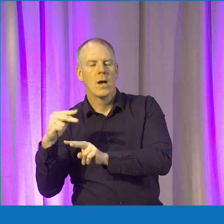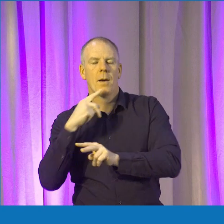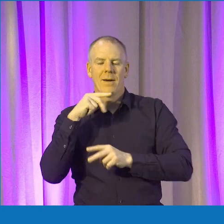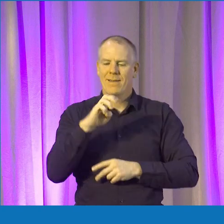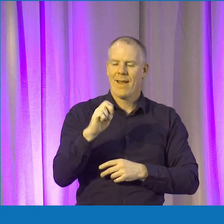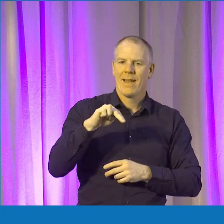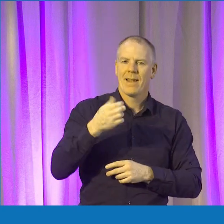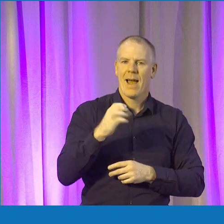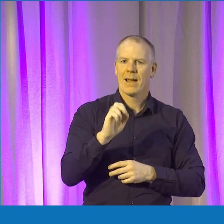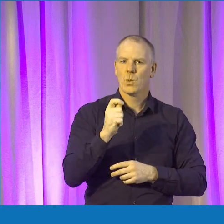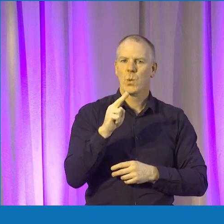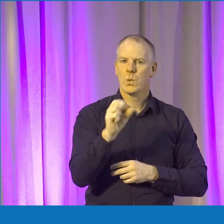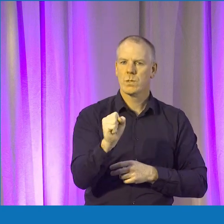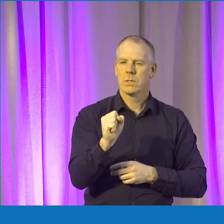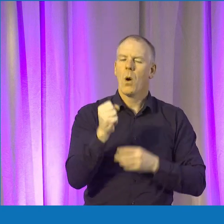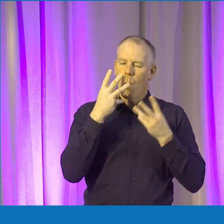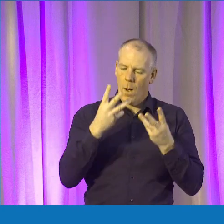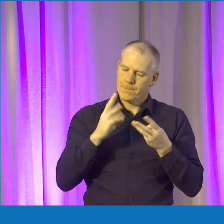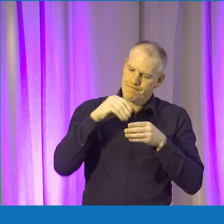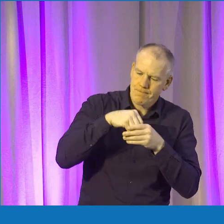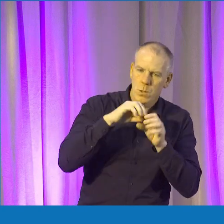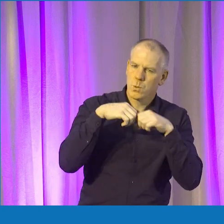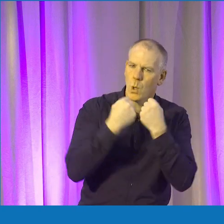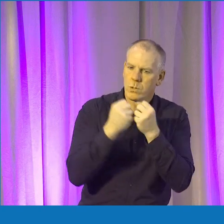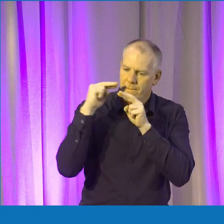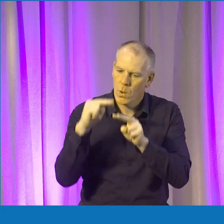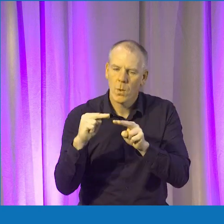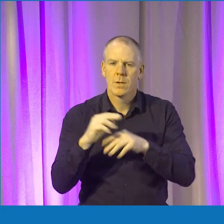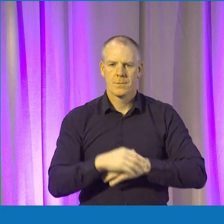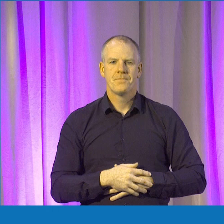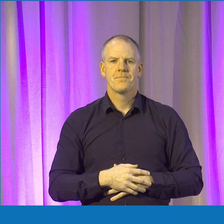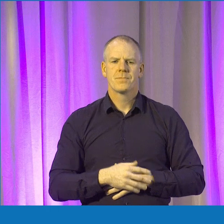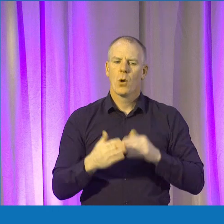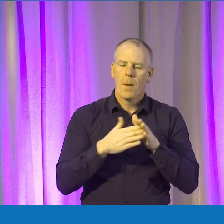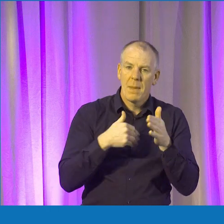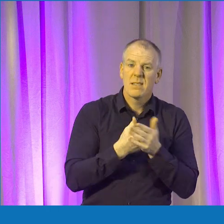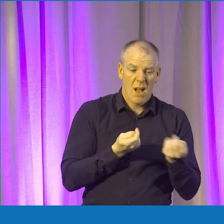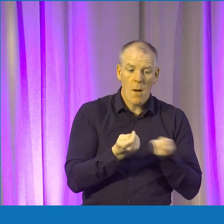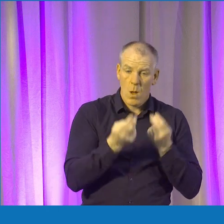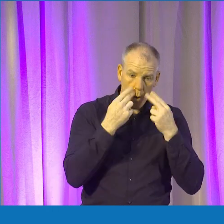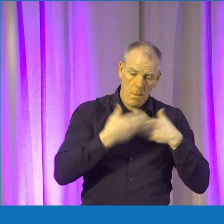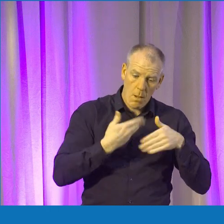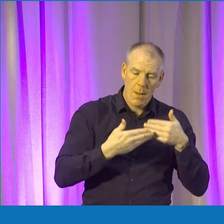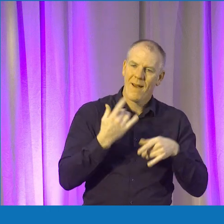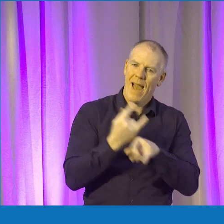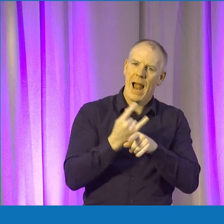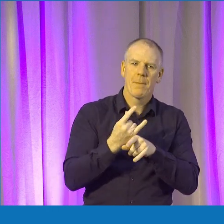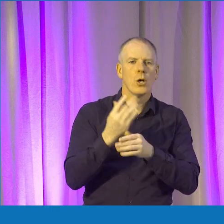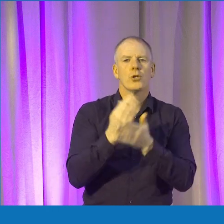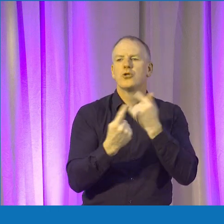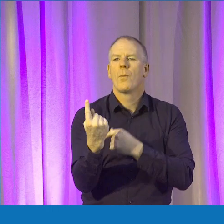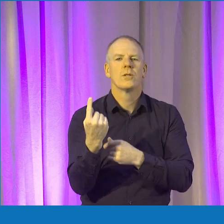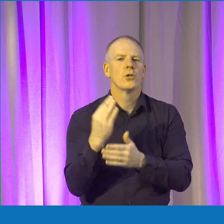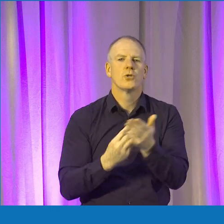we like to look at the social side. So a business that operates normally but also helps someone somehow.